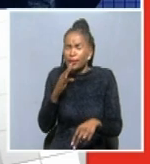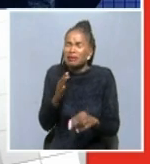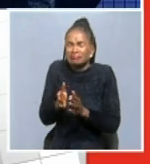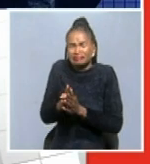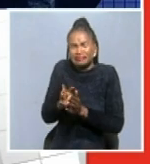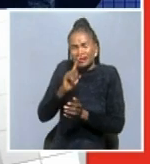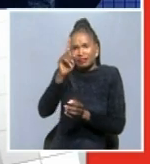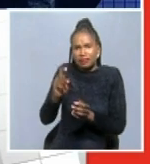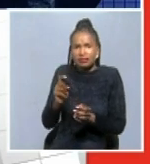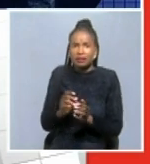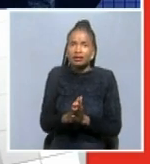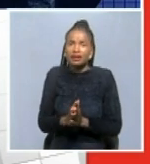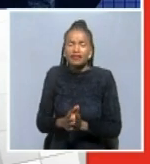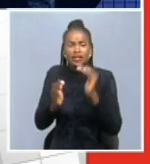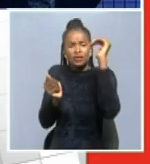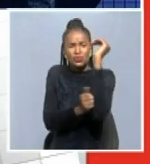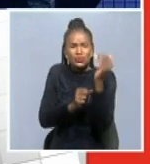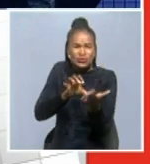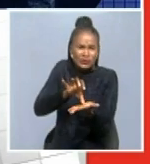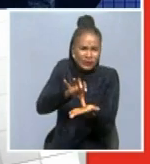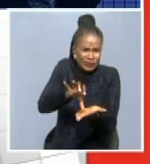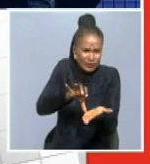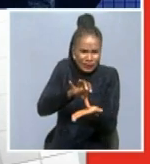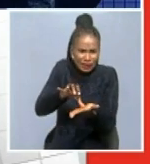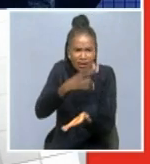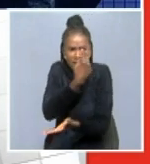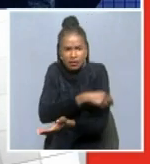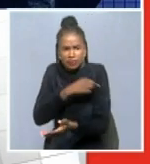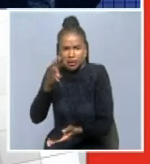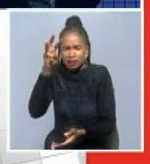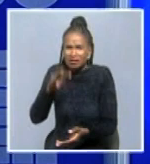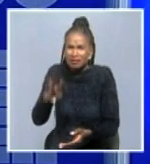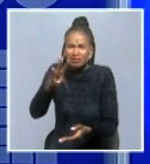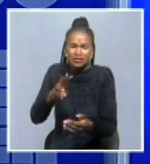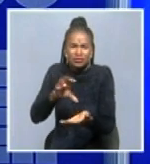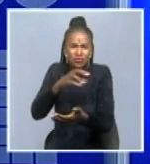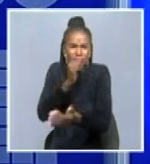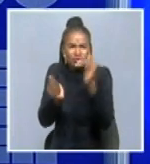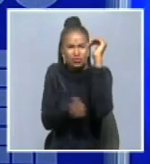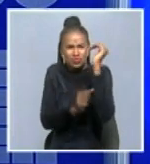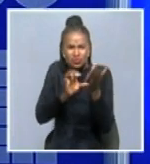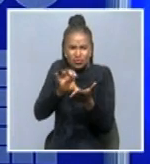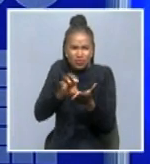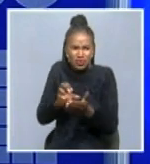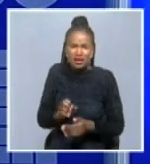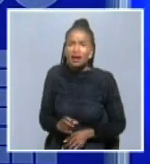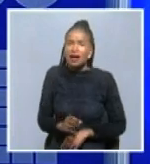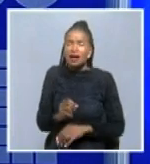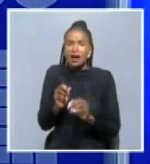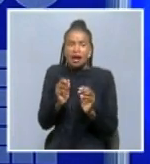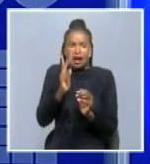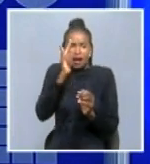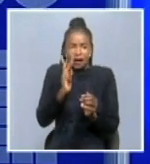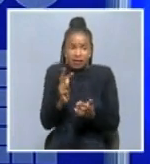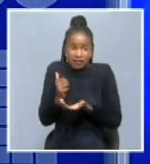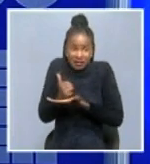Alleged reports of dirty toilets at the Varfus Bay Hospital Isolation Unit, and that cleaners have refused to clean them in fear of